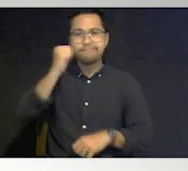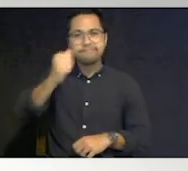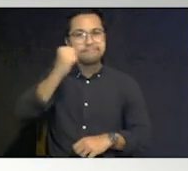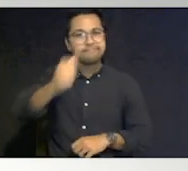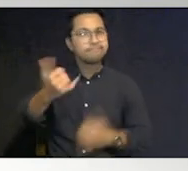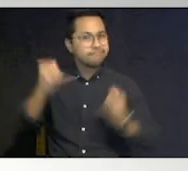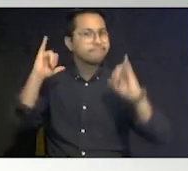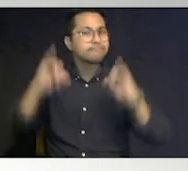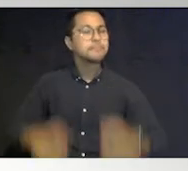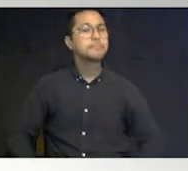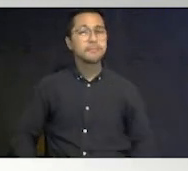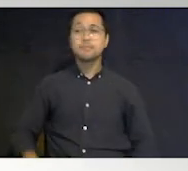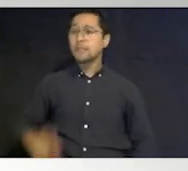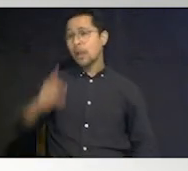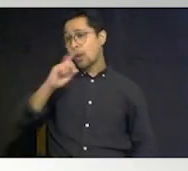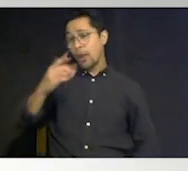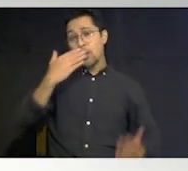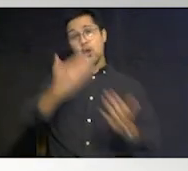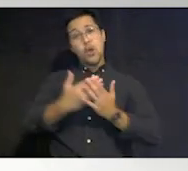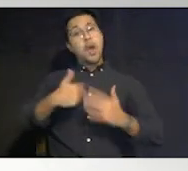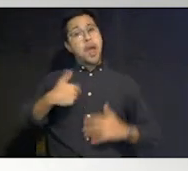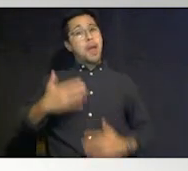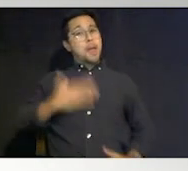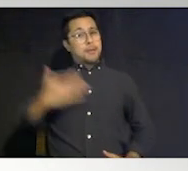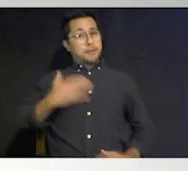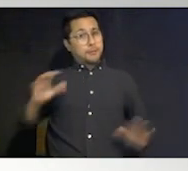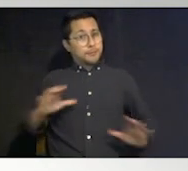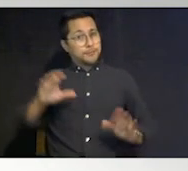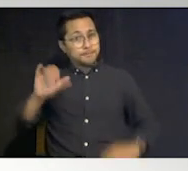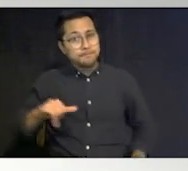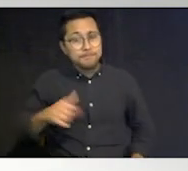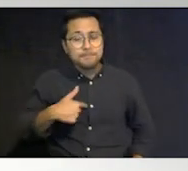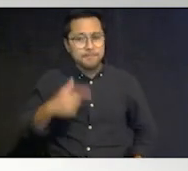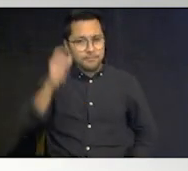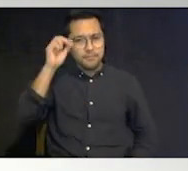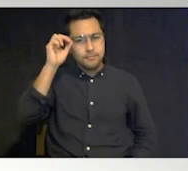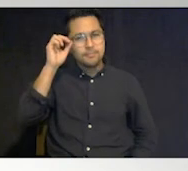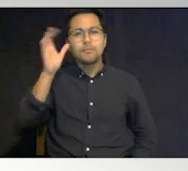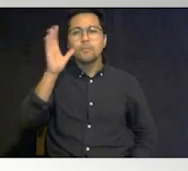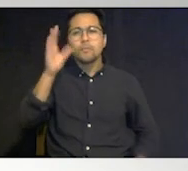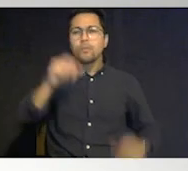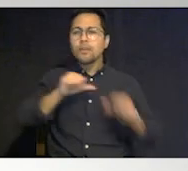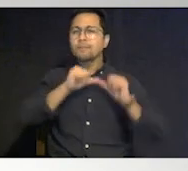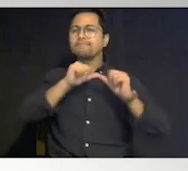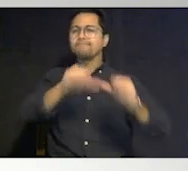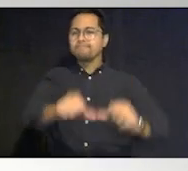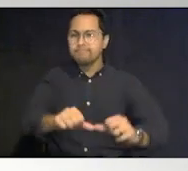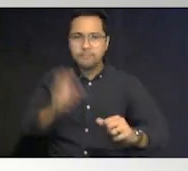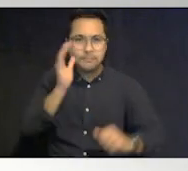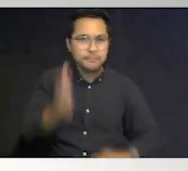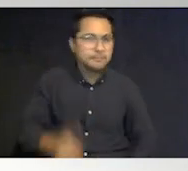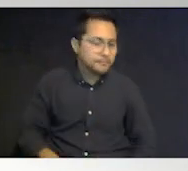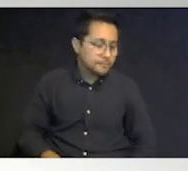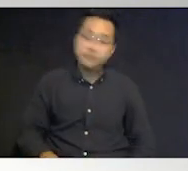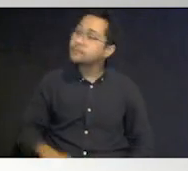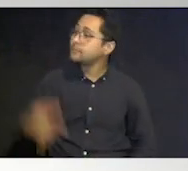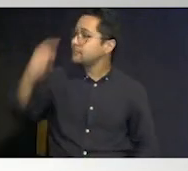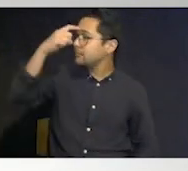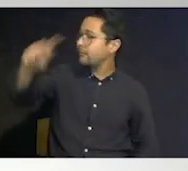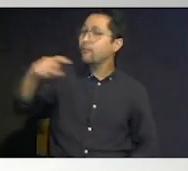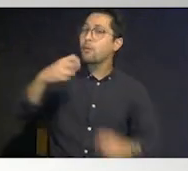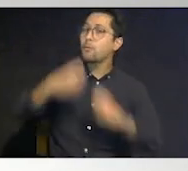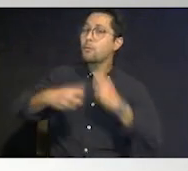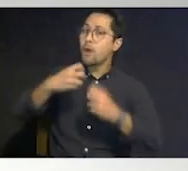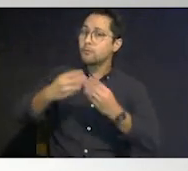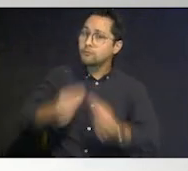it's it's just good i'm glad that we can do that and we're going to continue to do that in in order to problem solve we